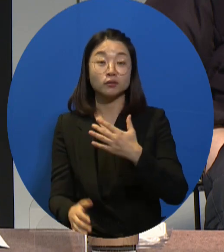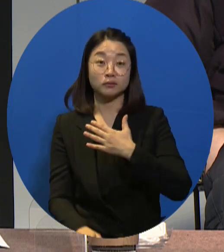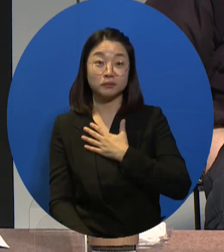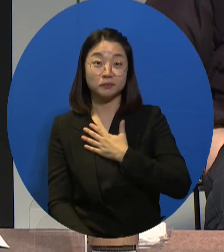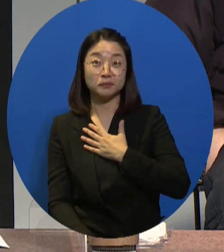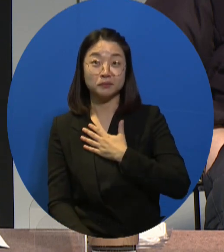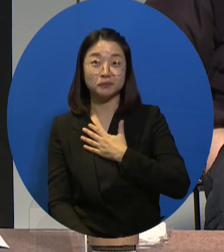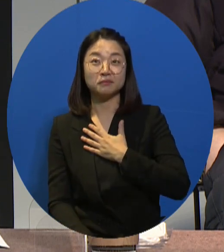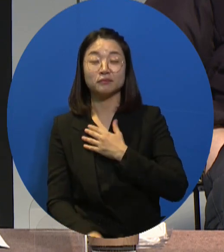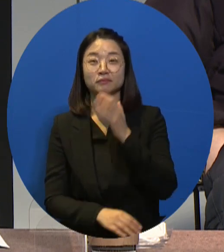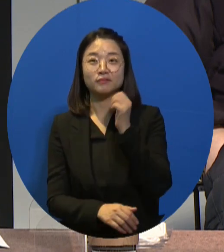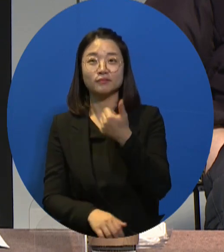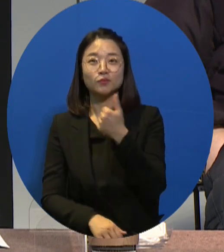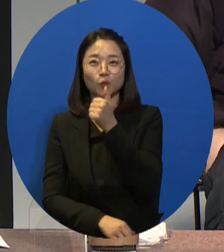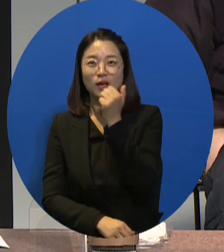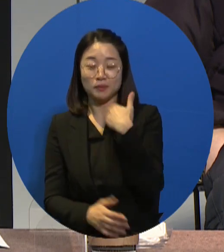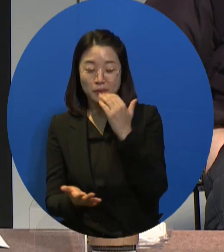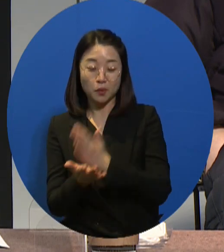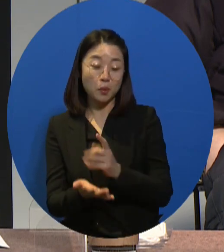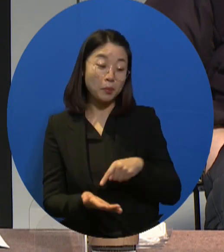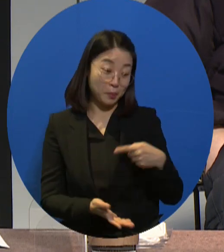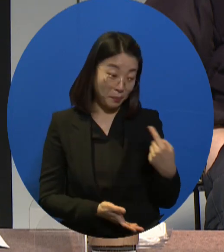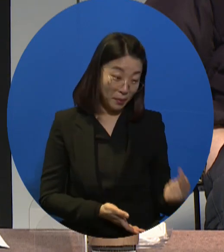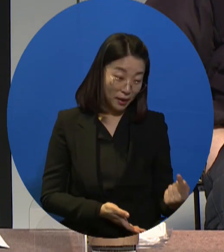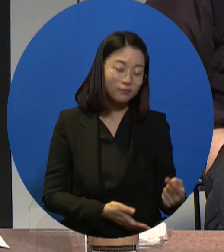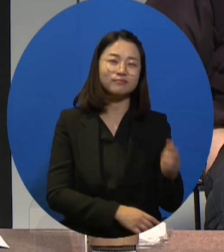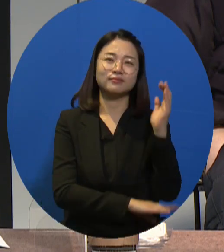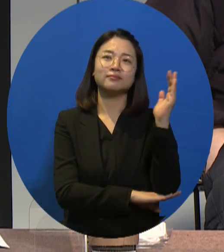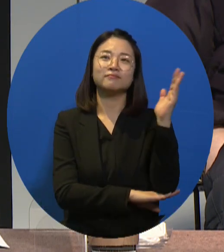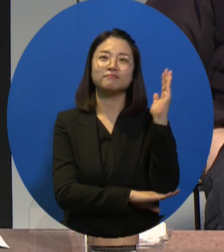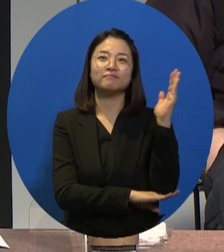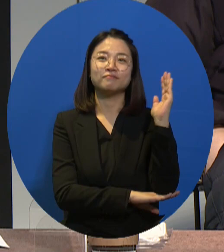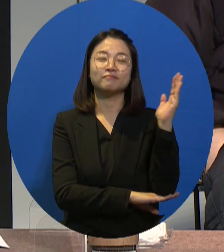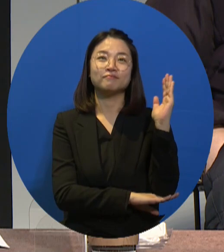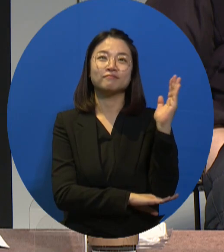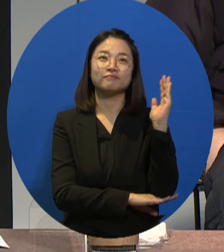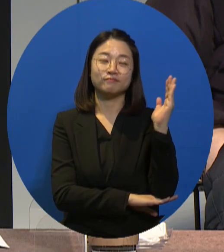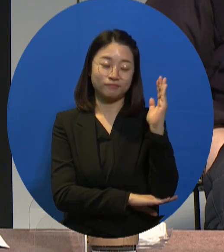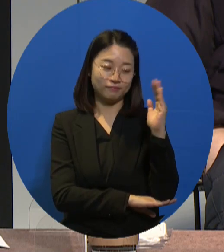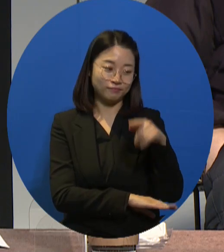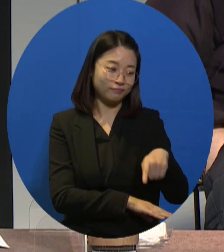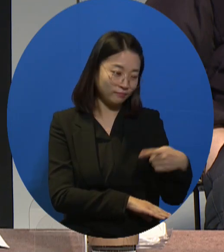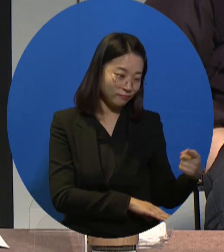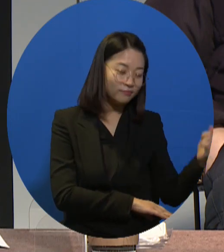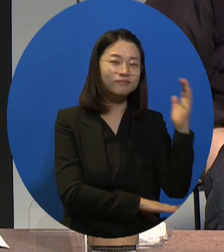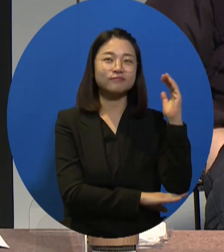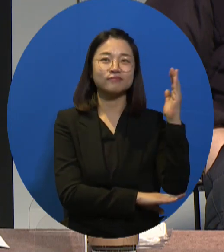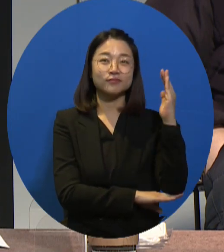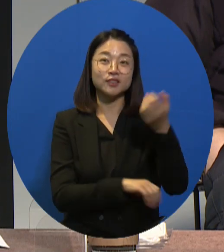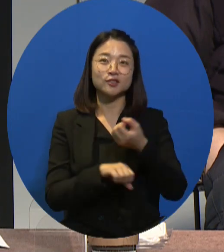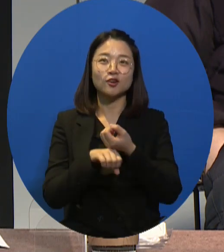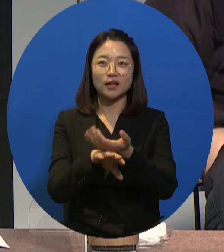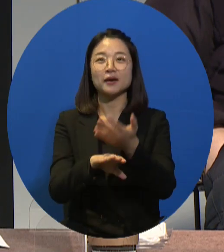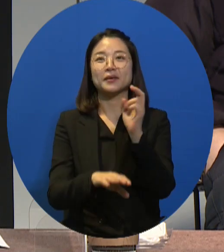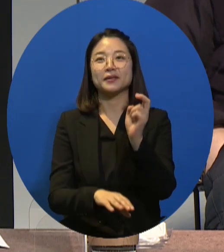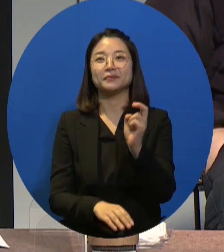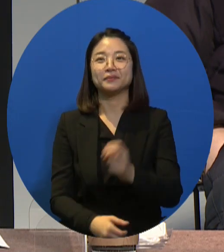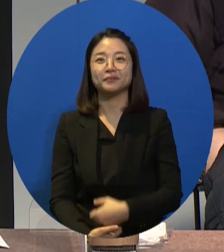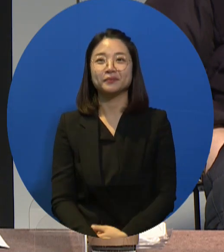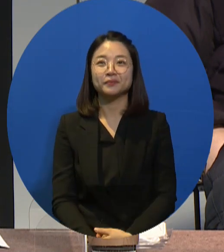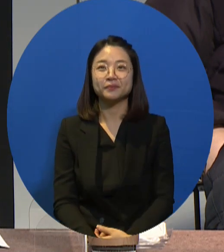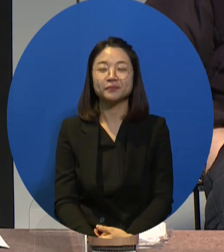But I think that our two presenters would do a better job than myself to explain to you the concept behind rights-based work.